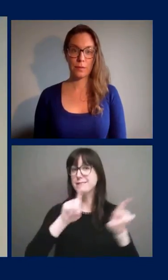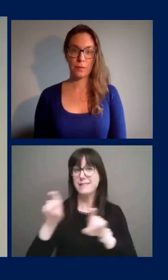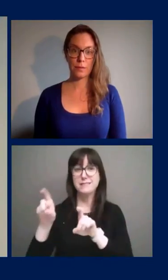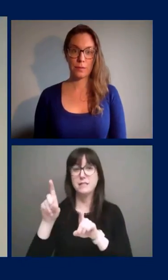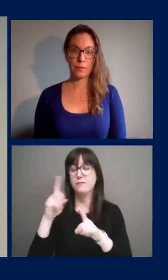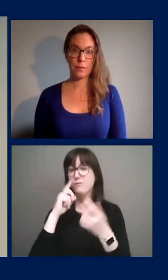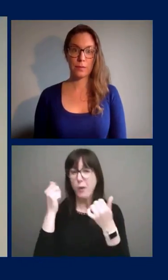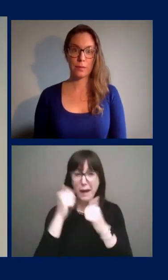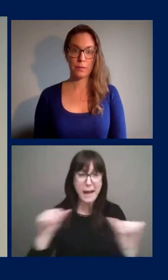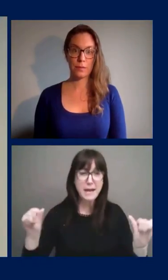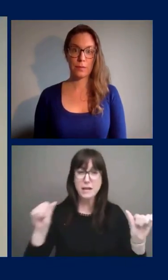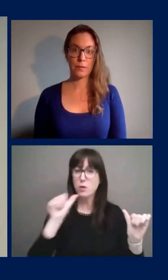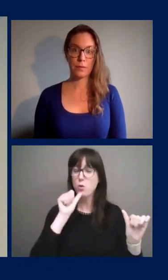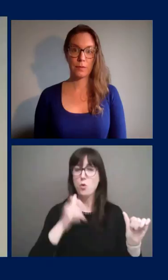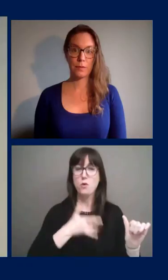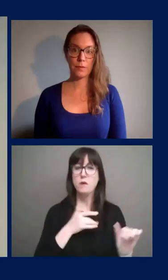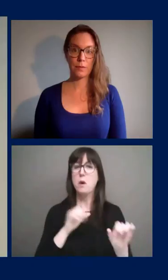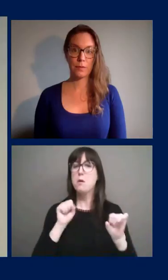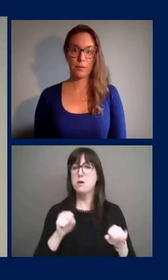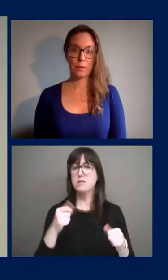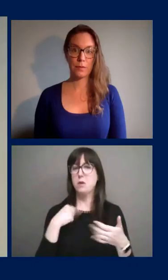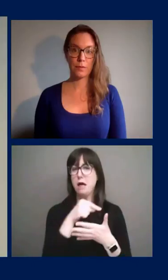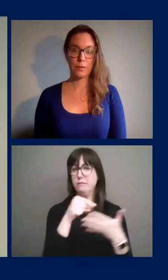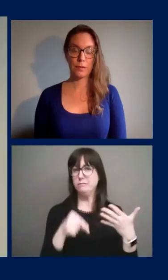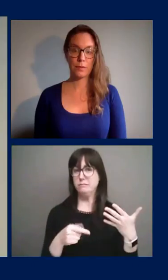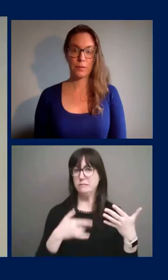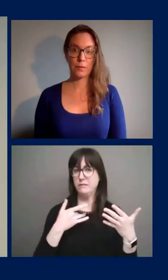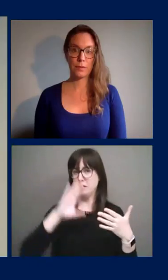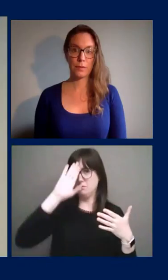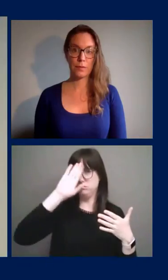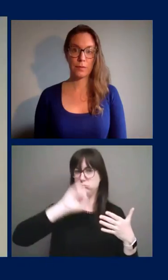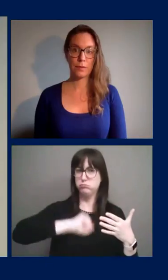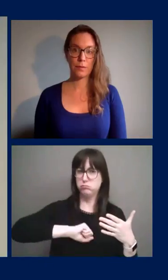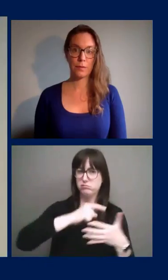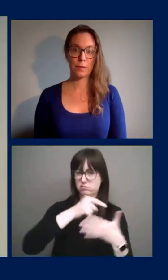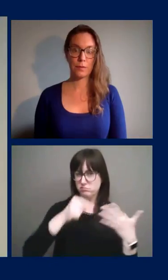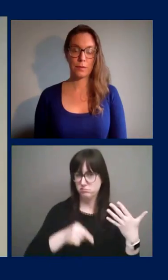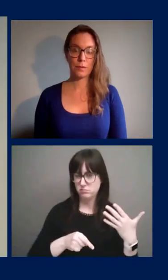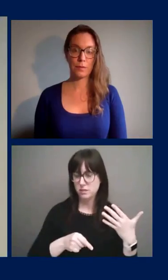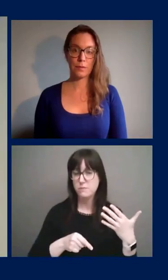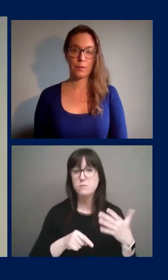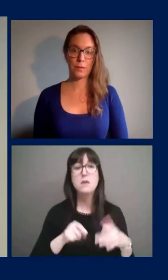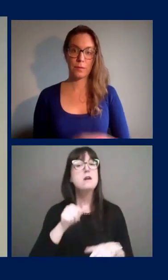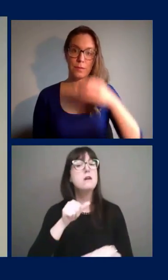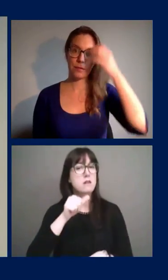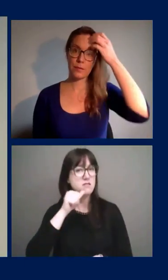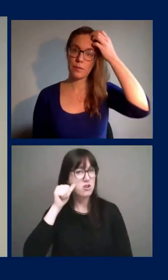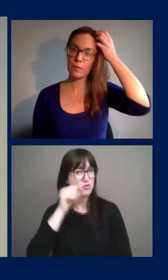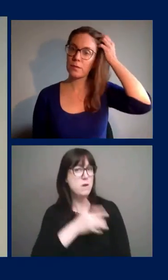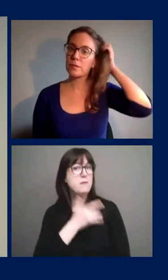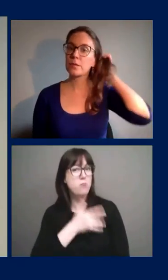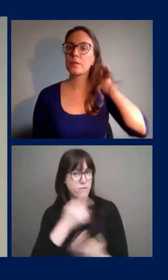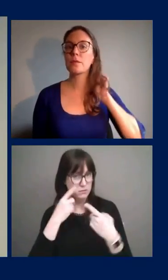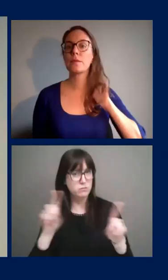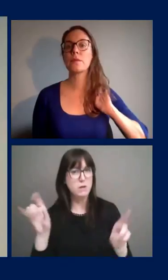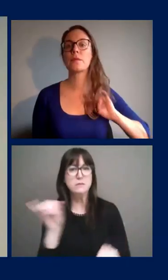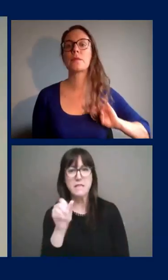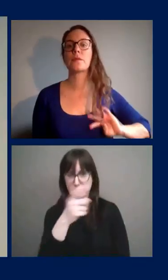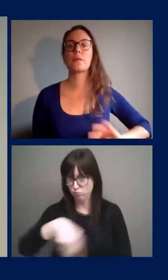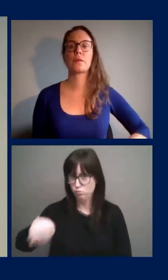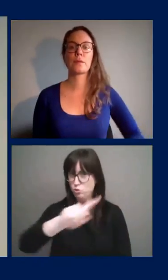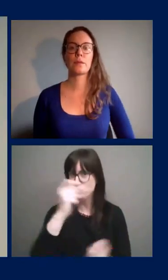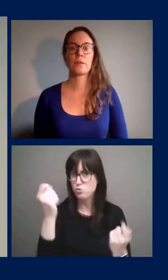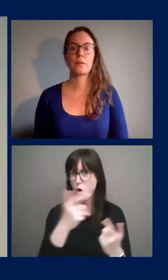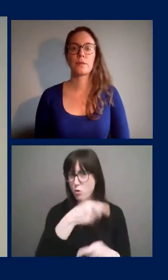suspected COVID-19 symptoms. The province also followed with this announcement yesterday for all Ontarians. It is essential for us to